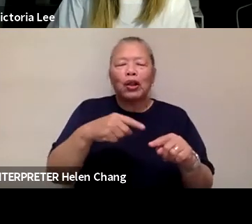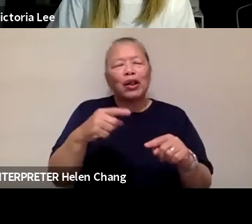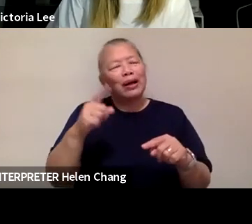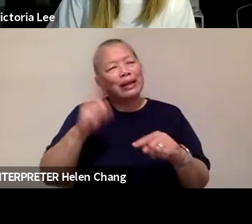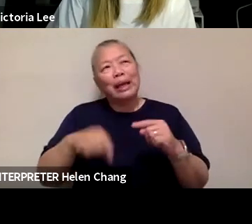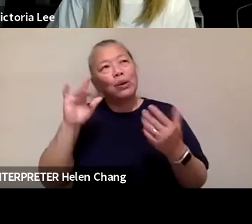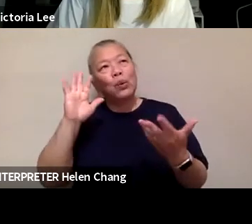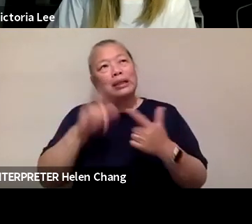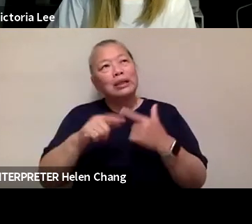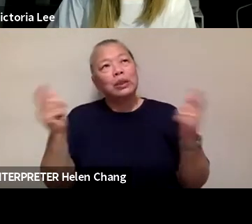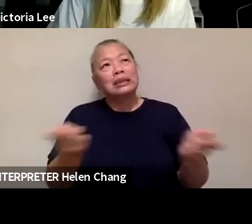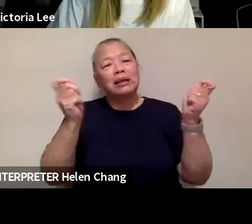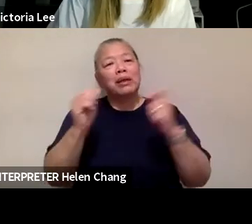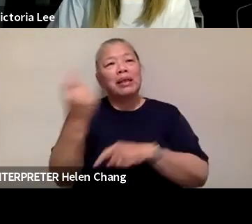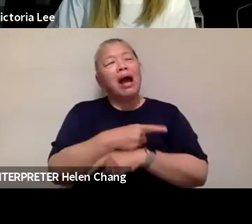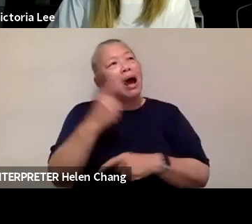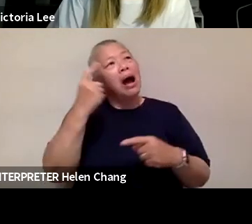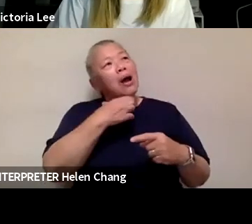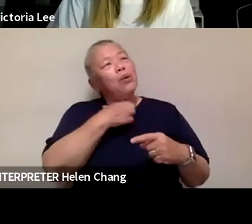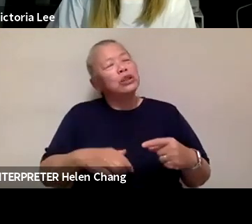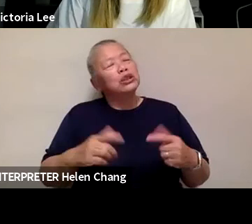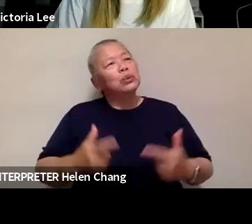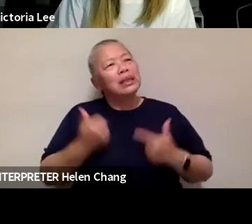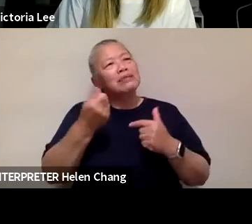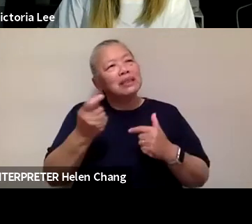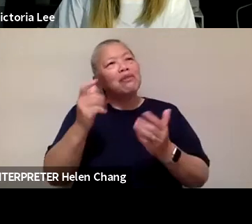which I wish we could live several thousand years to see that time.